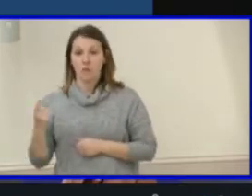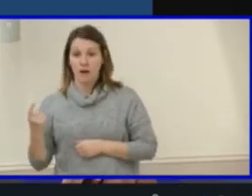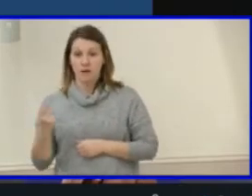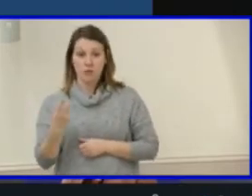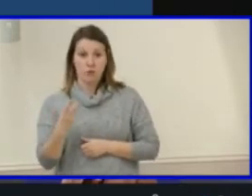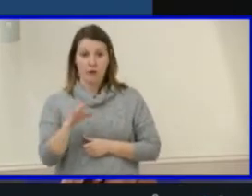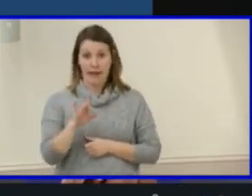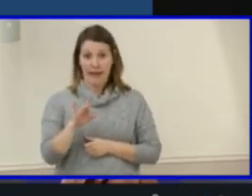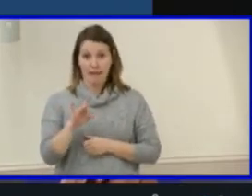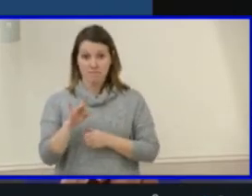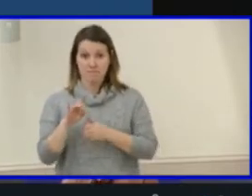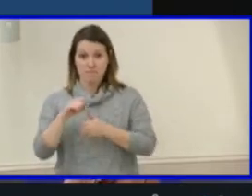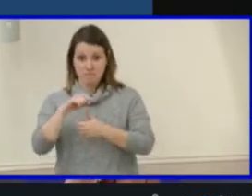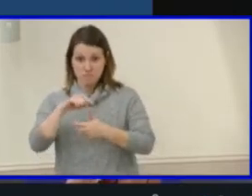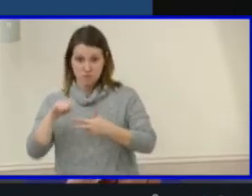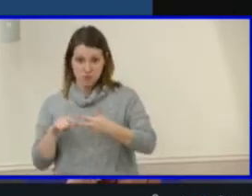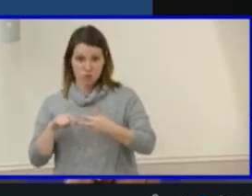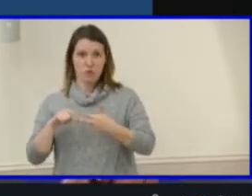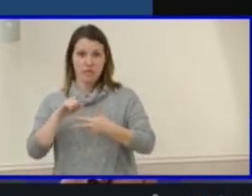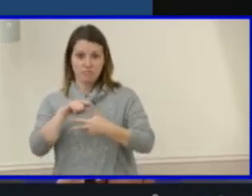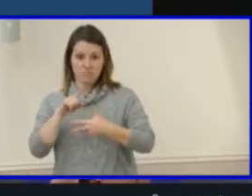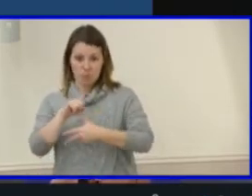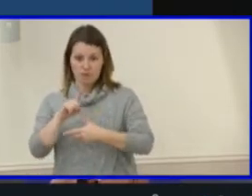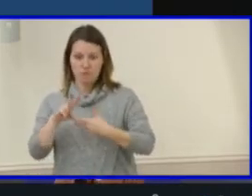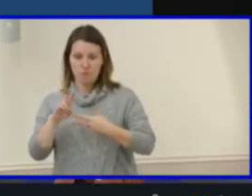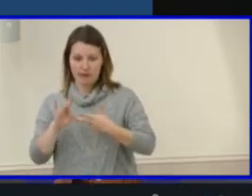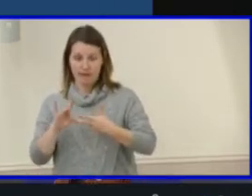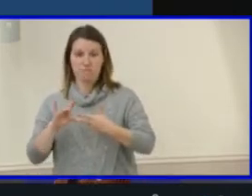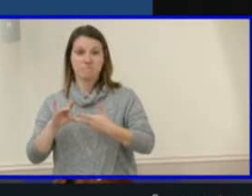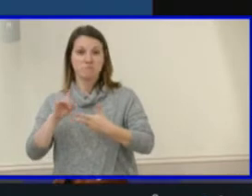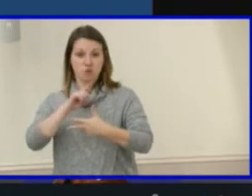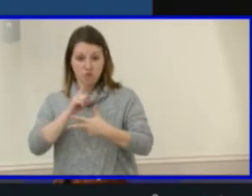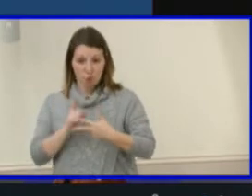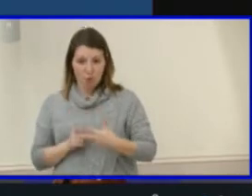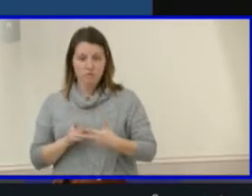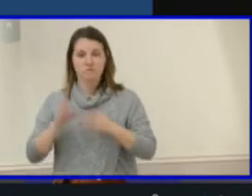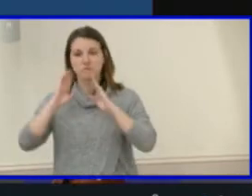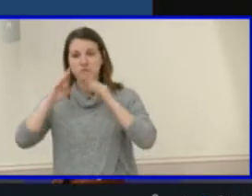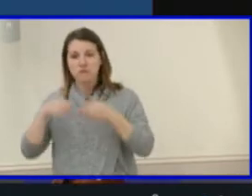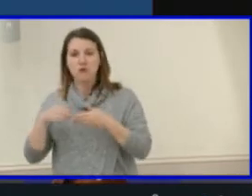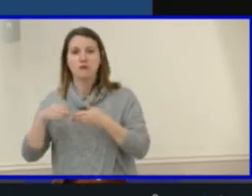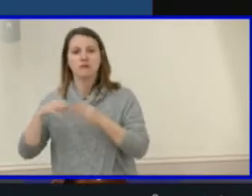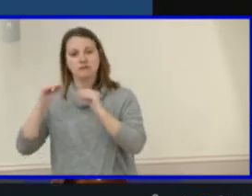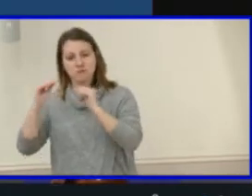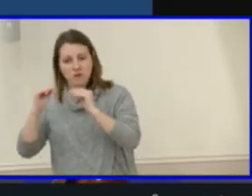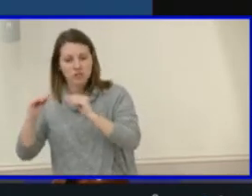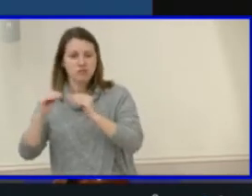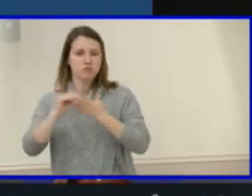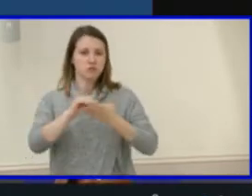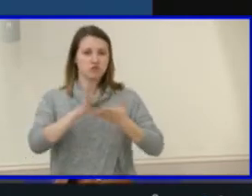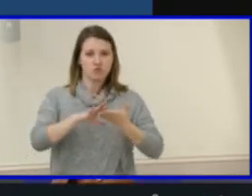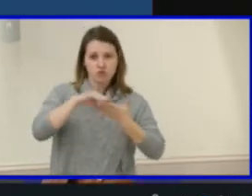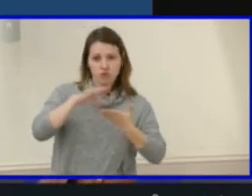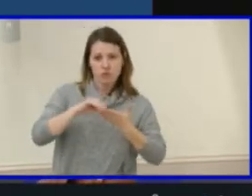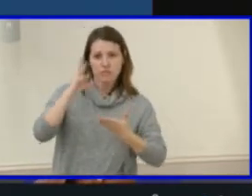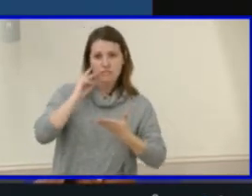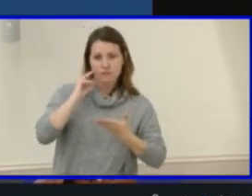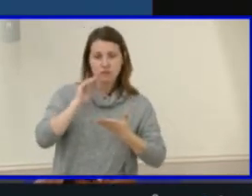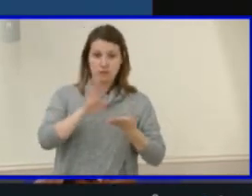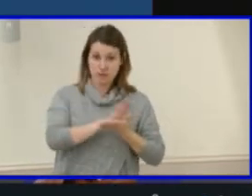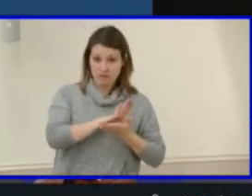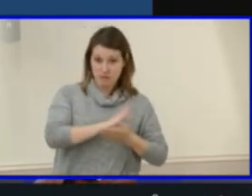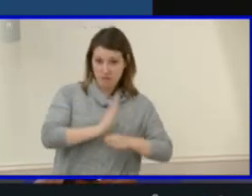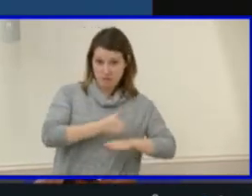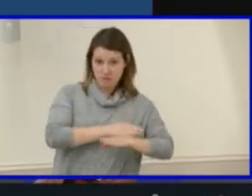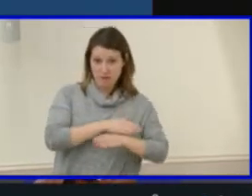all of the implementation drivers focused on instruction, the student learning experience, and academic improvement